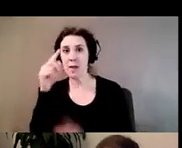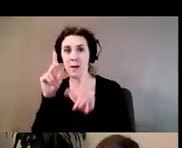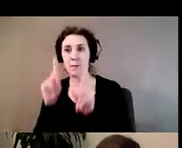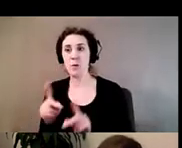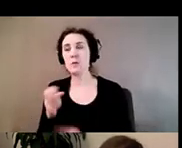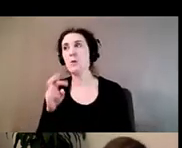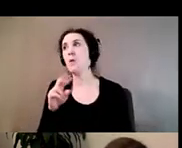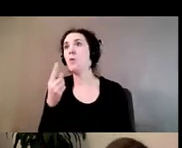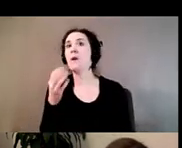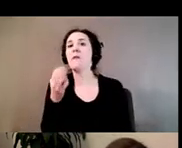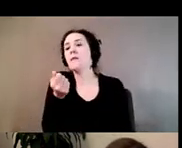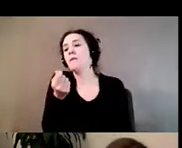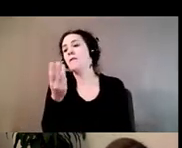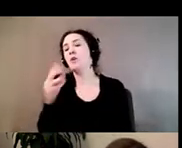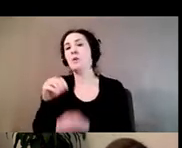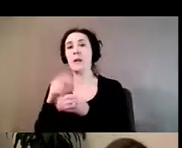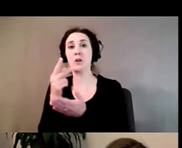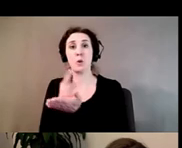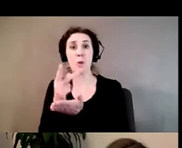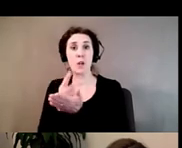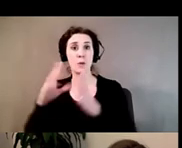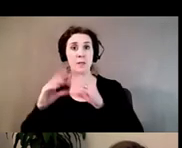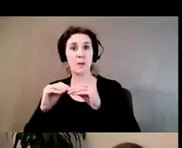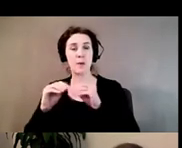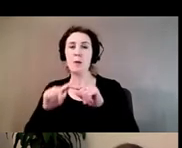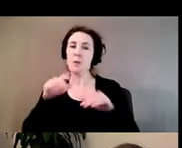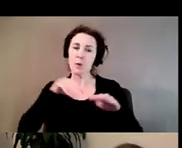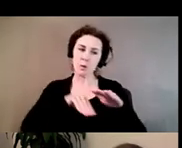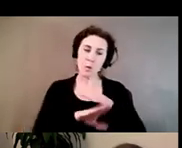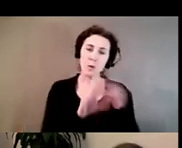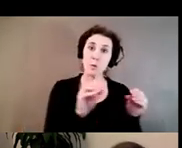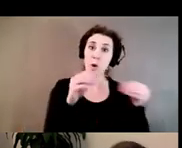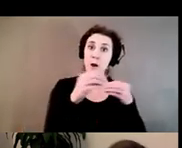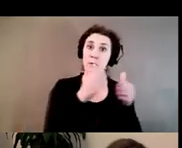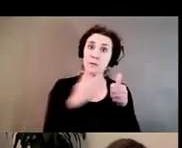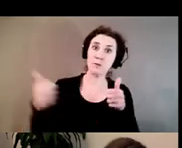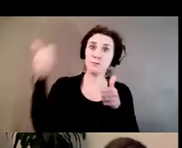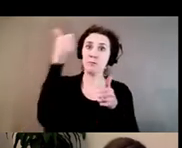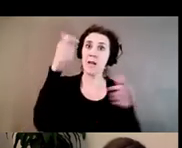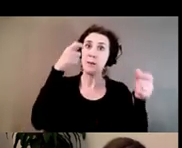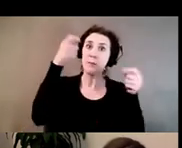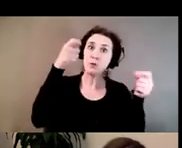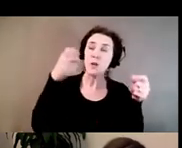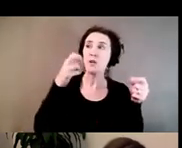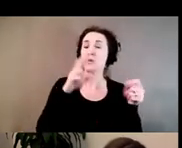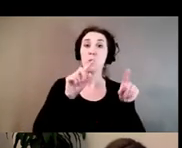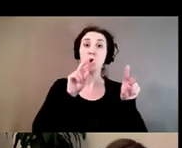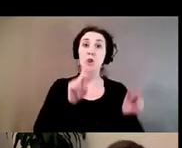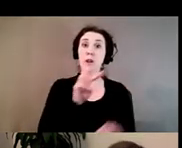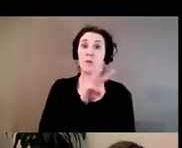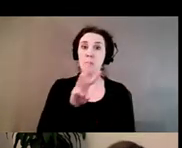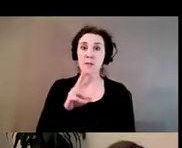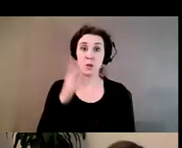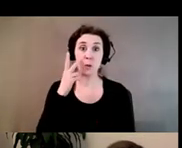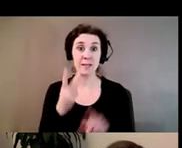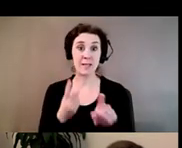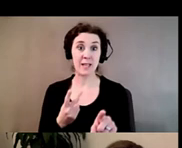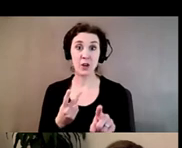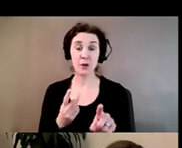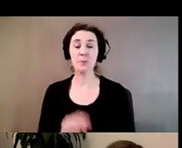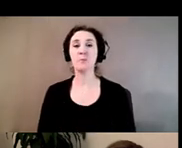seminar. But when you walk into the offices of the university administration, or open the website, as you can see a screen cap here,